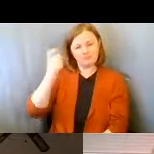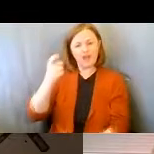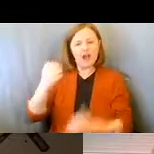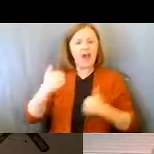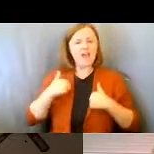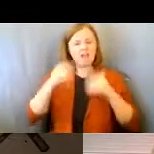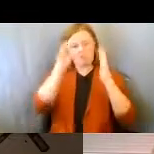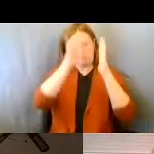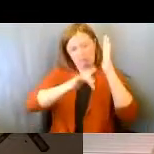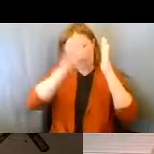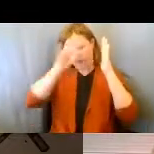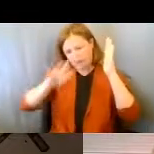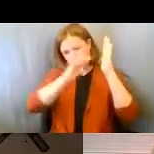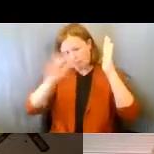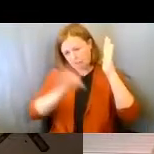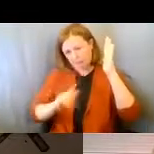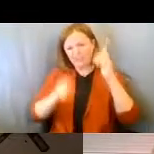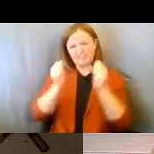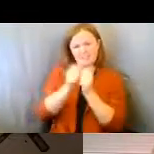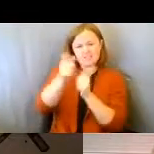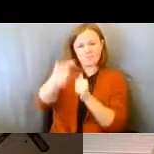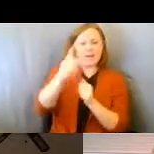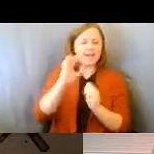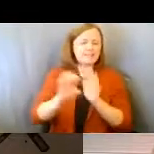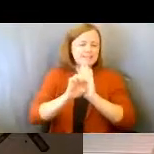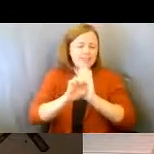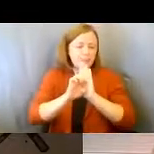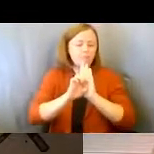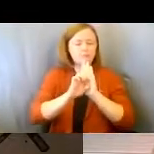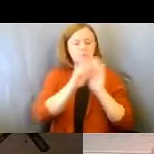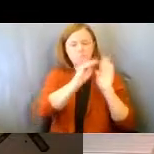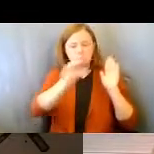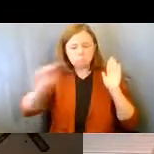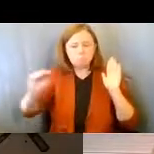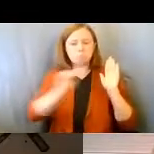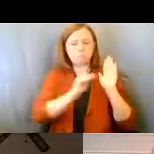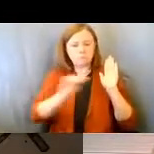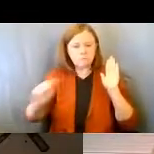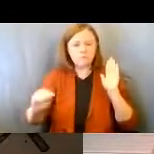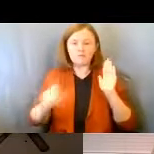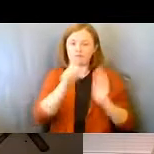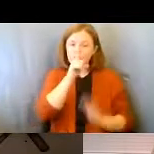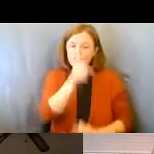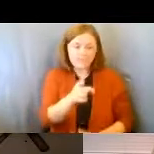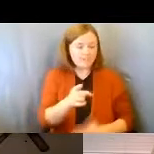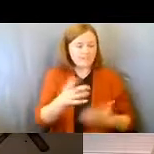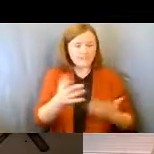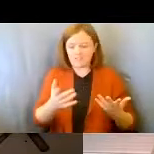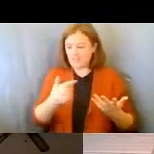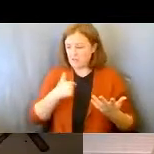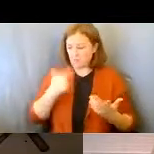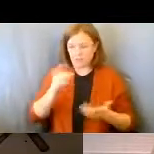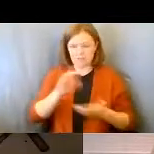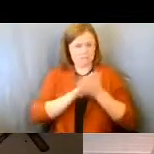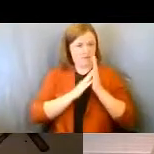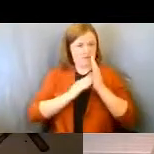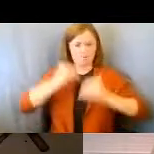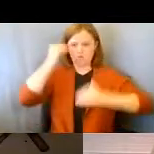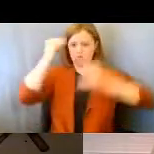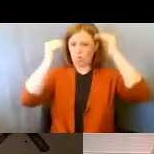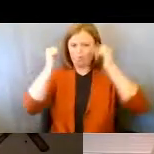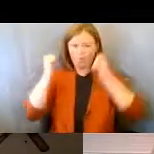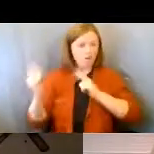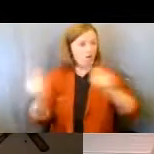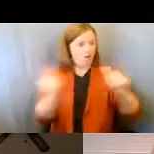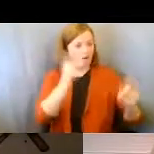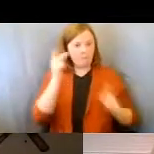matrixes as well as this one with samples. And the reality is, as we become adults, all individuals,